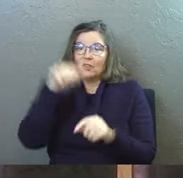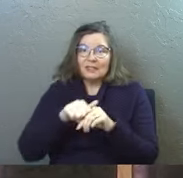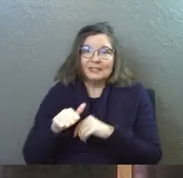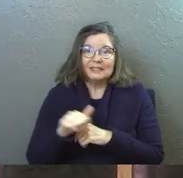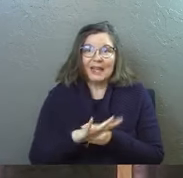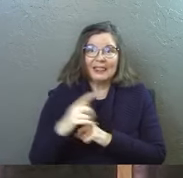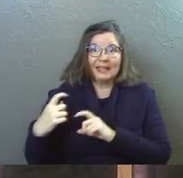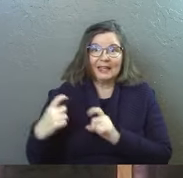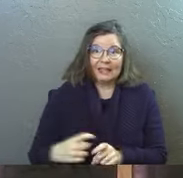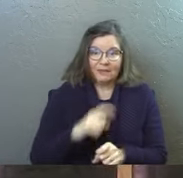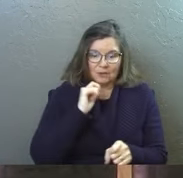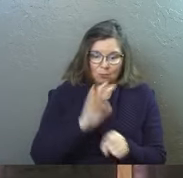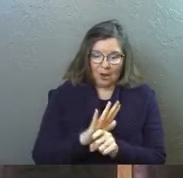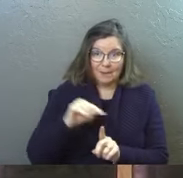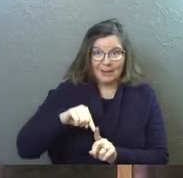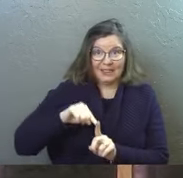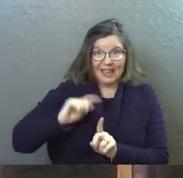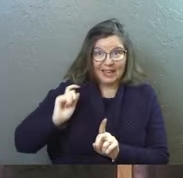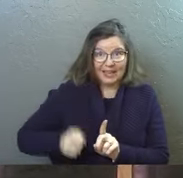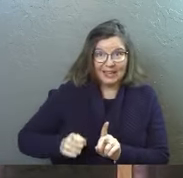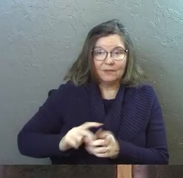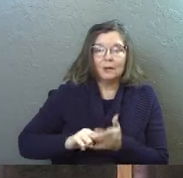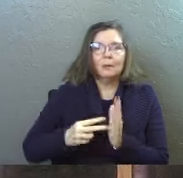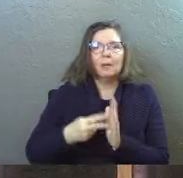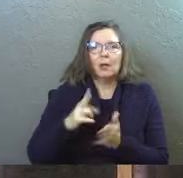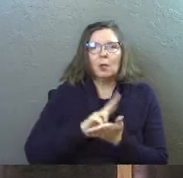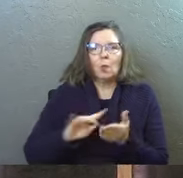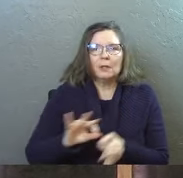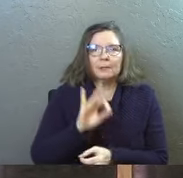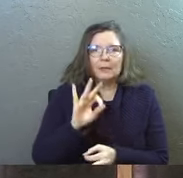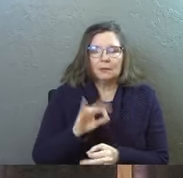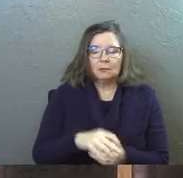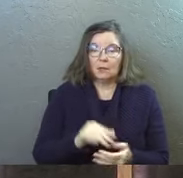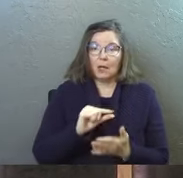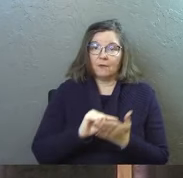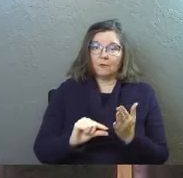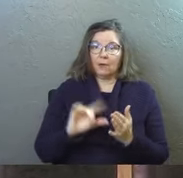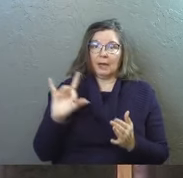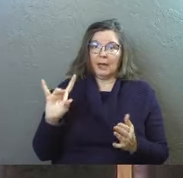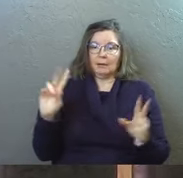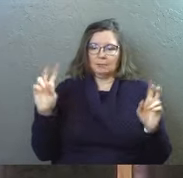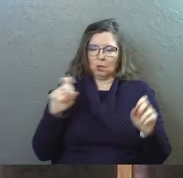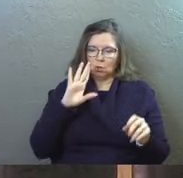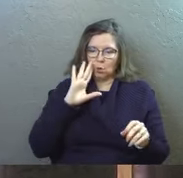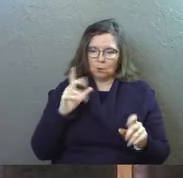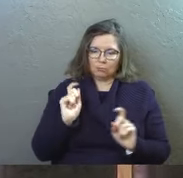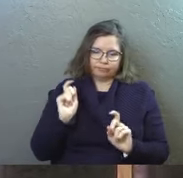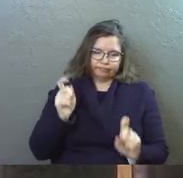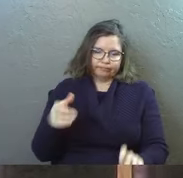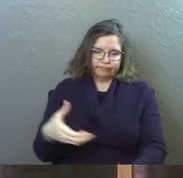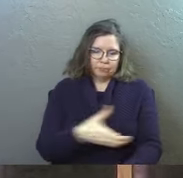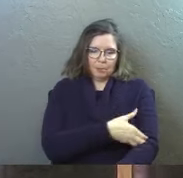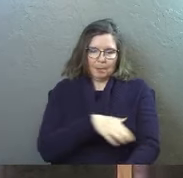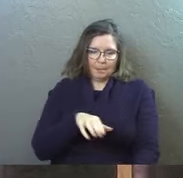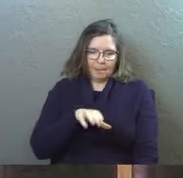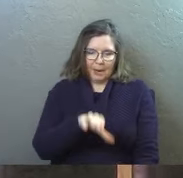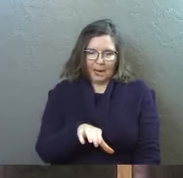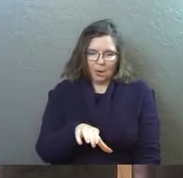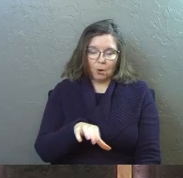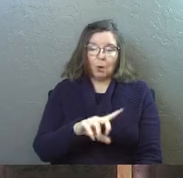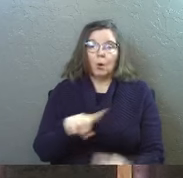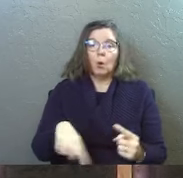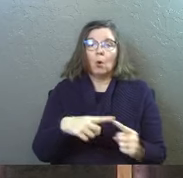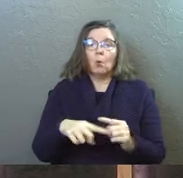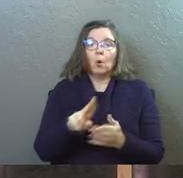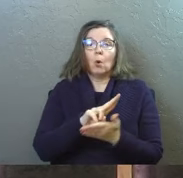that he promised. That gift is the Holy Spirit. Verse eight, but you will receive power when the Holy Spirit comes upon you and you will be my witnesses